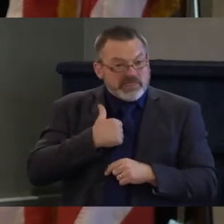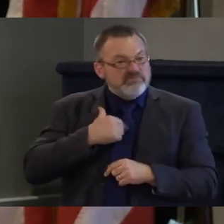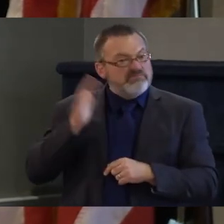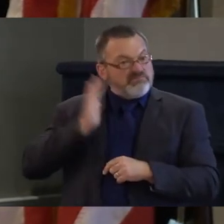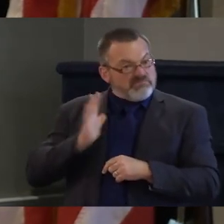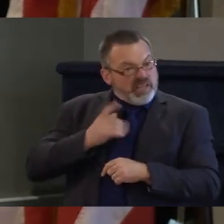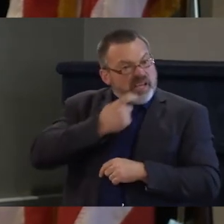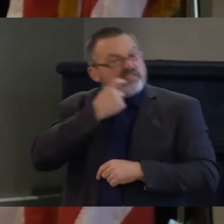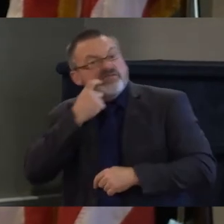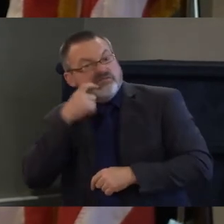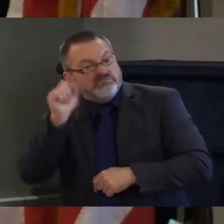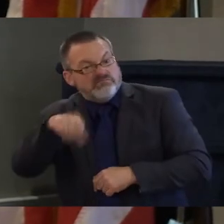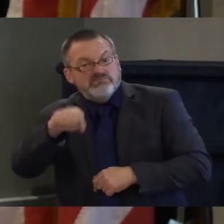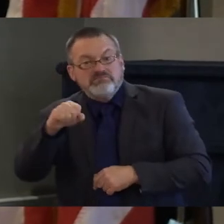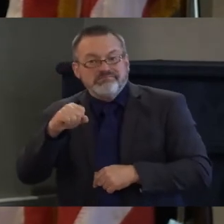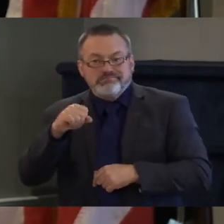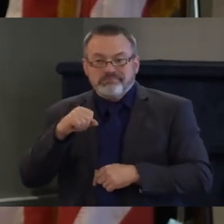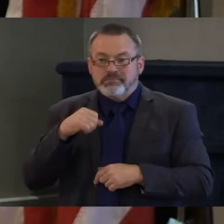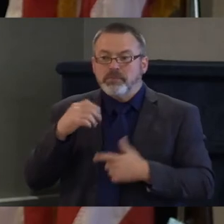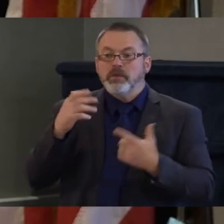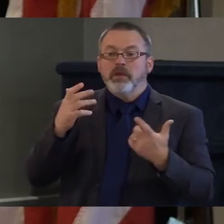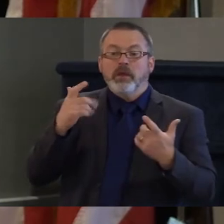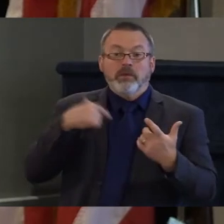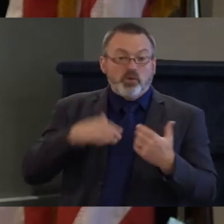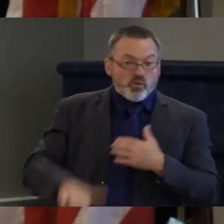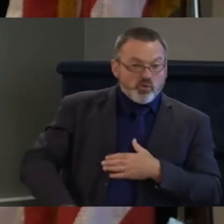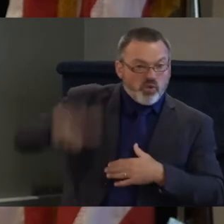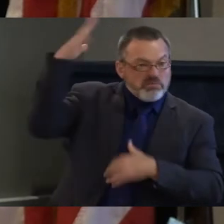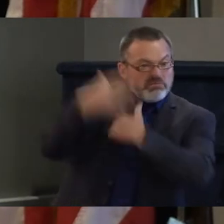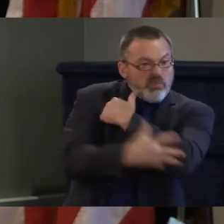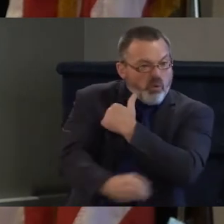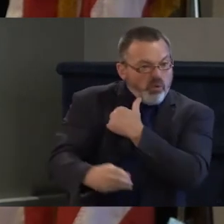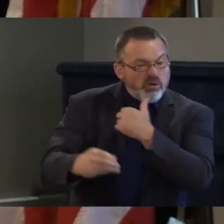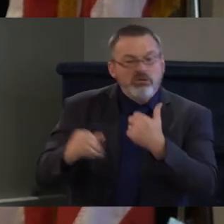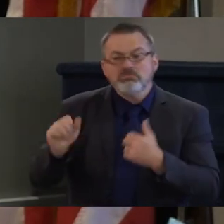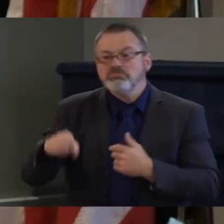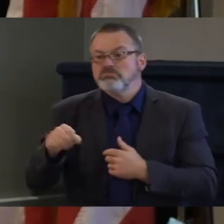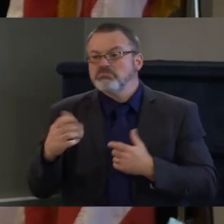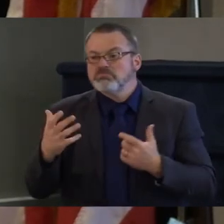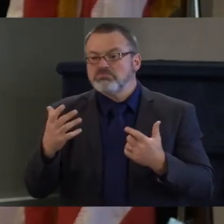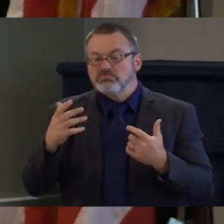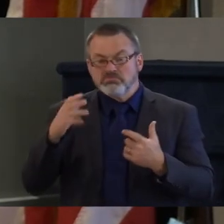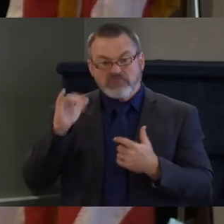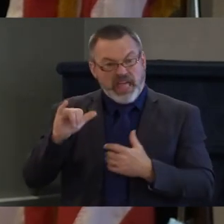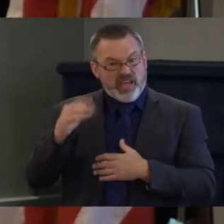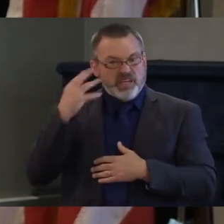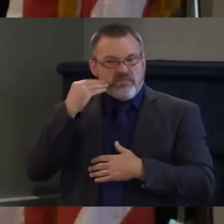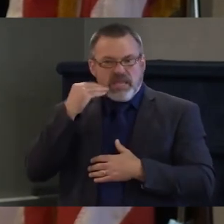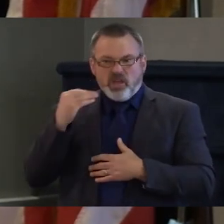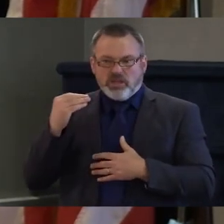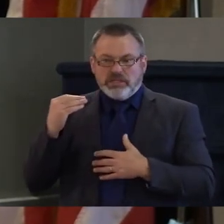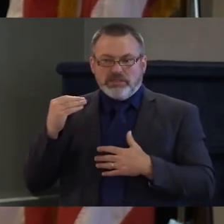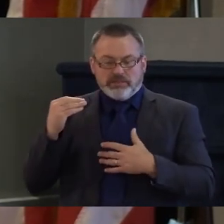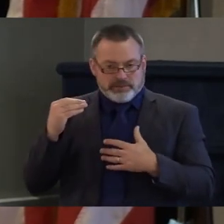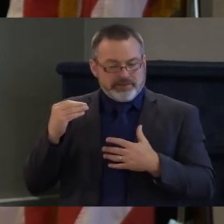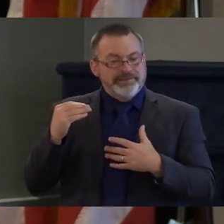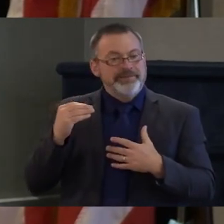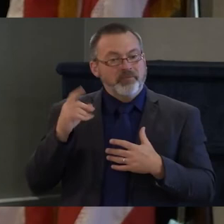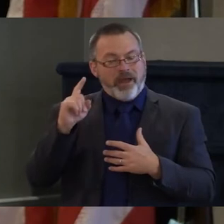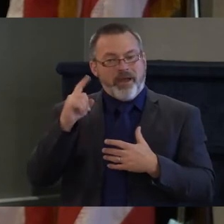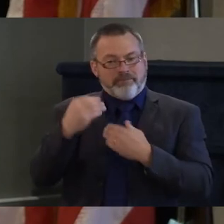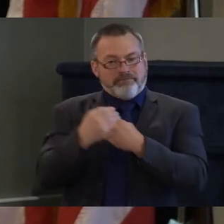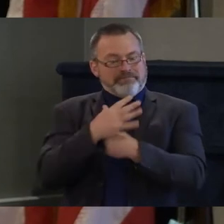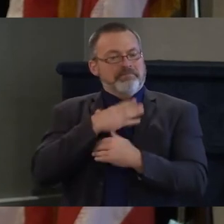and all of those experiences led me to becoming a conservative or a republican